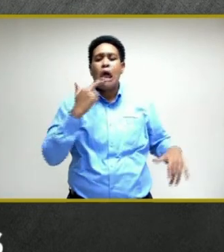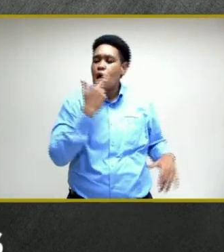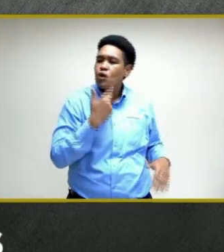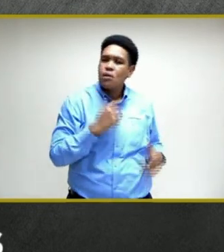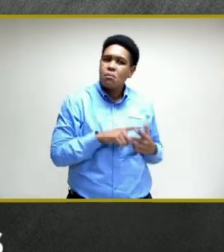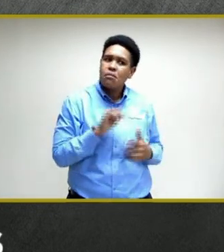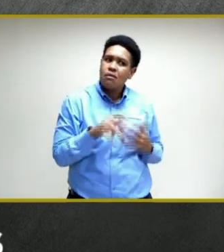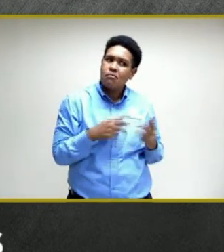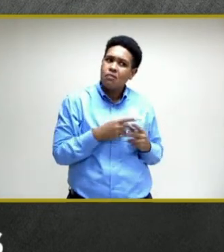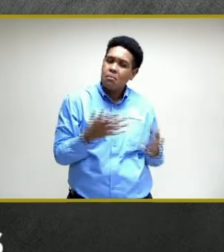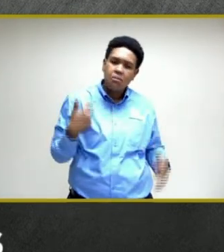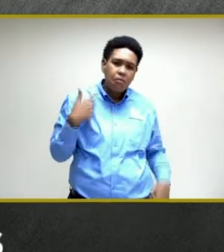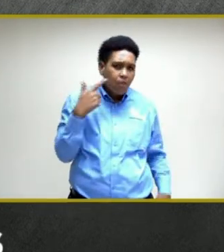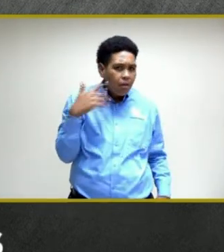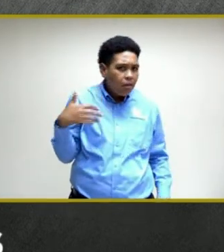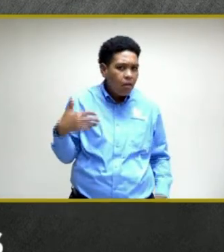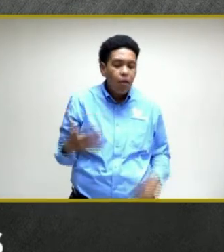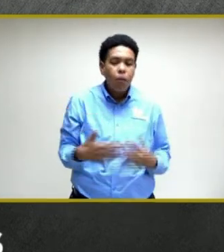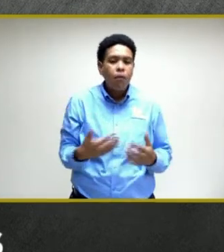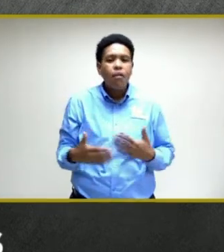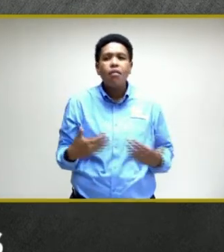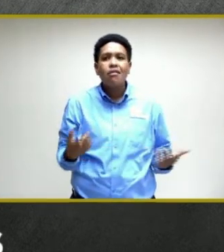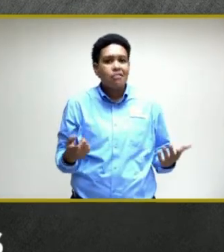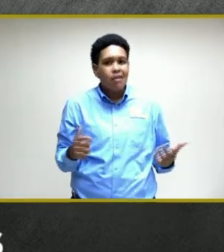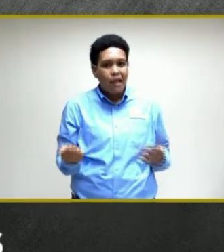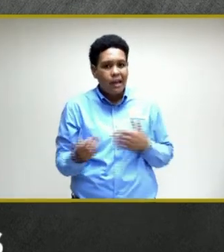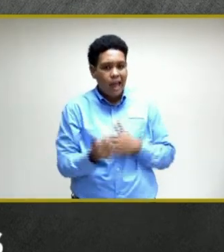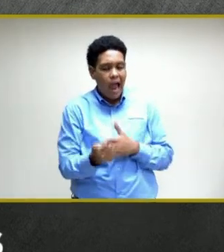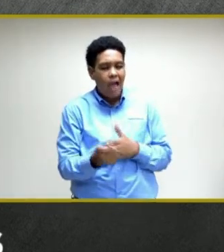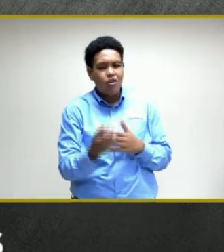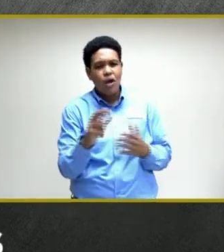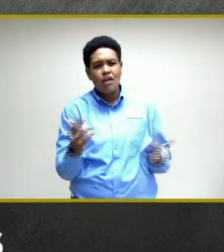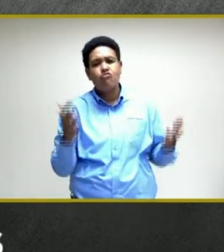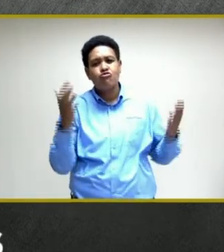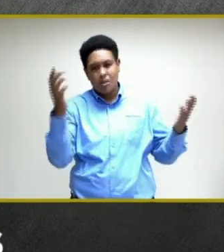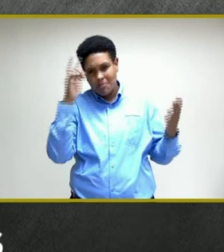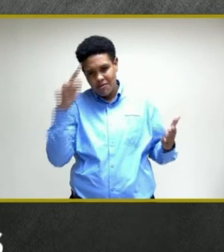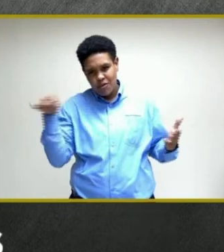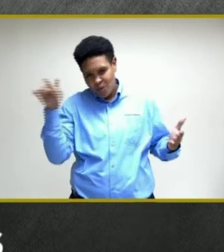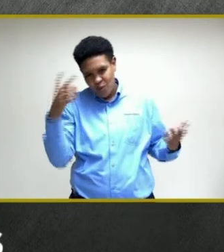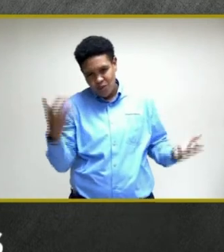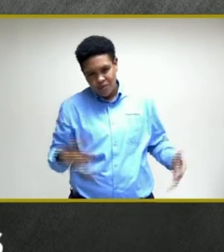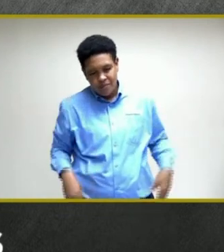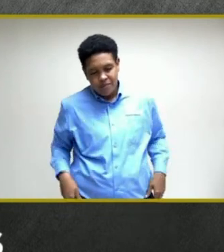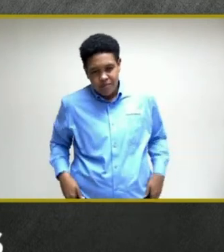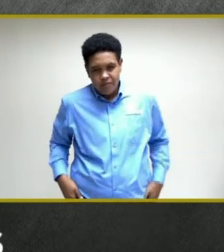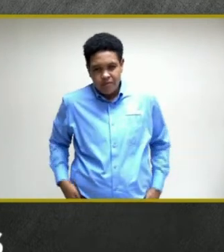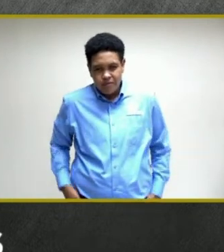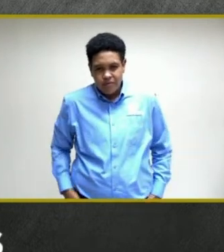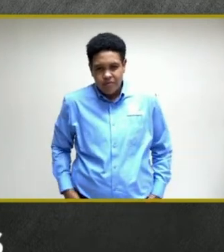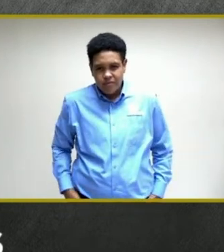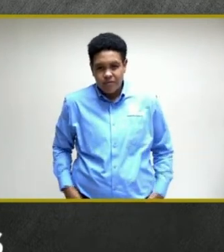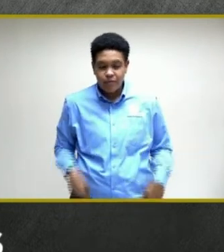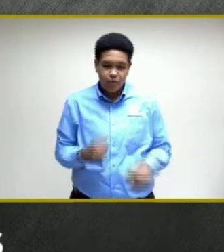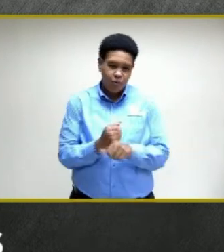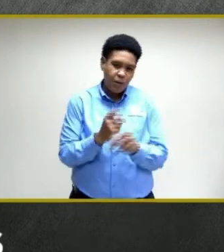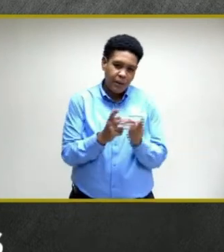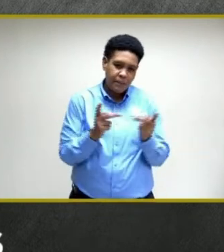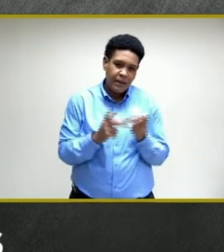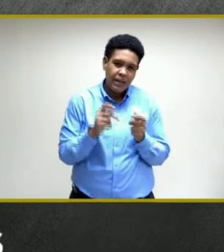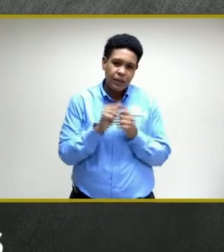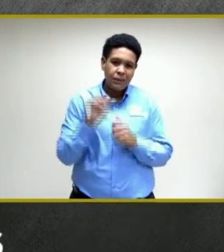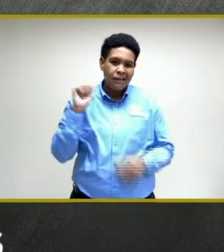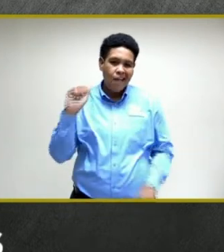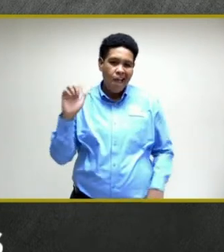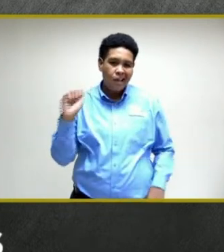that kind of thing, and whether there's any guidance or recommendations for workplaces on the air